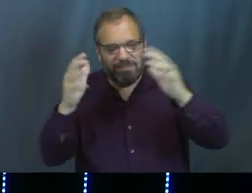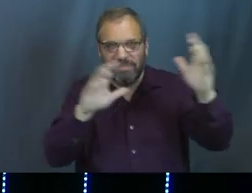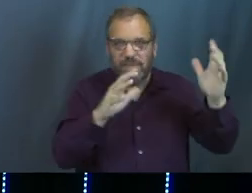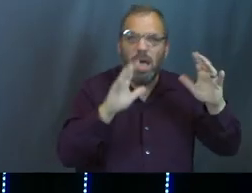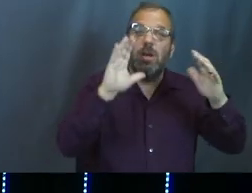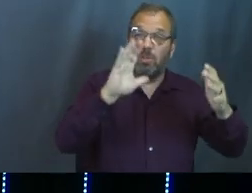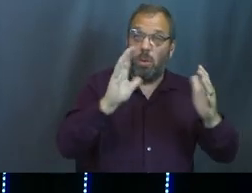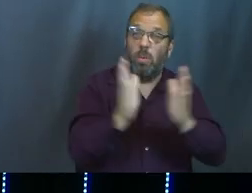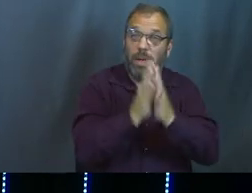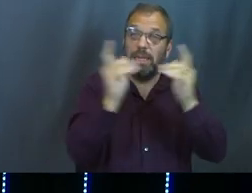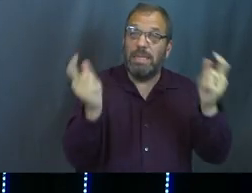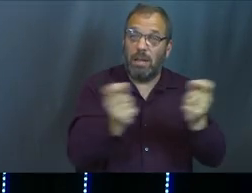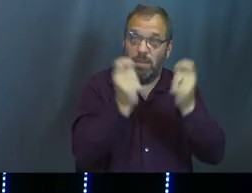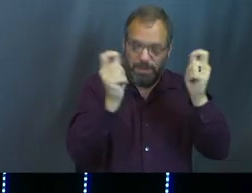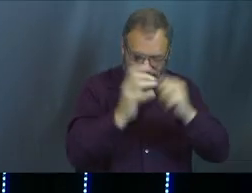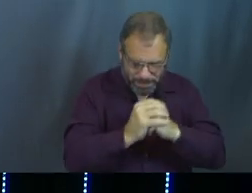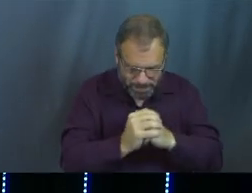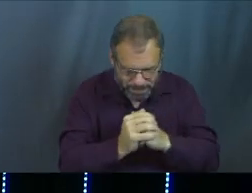So we're going to celebrate.